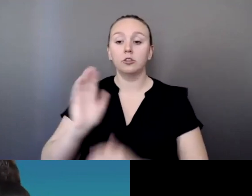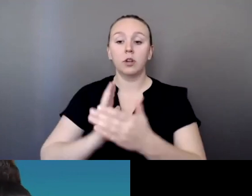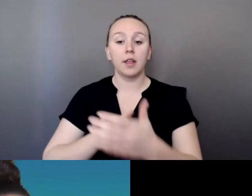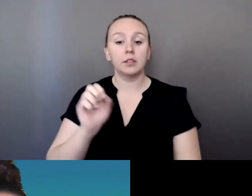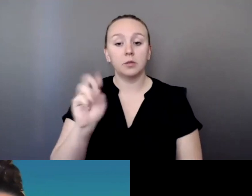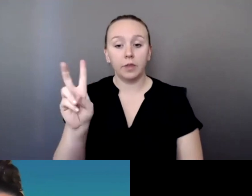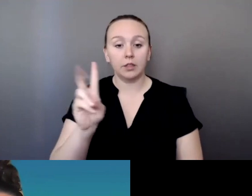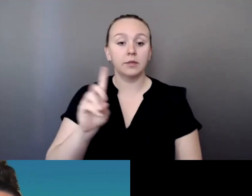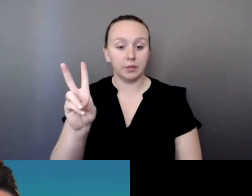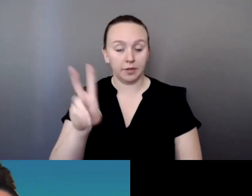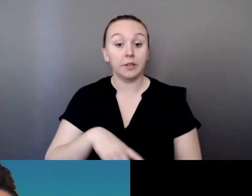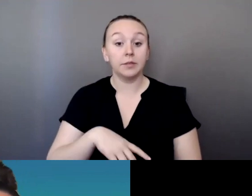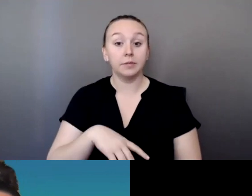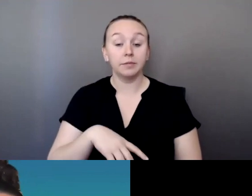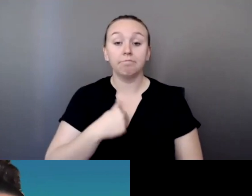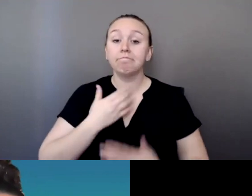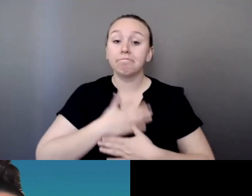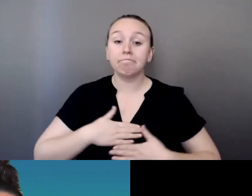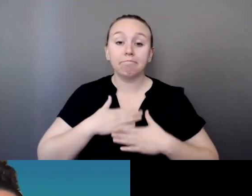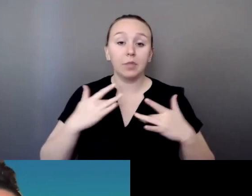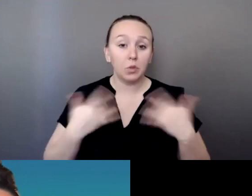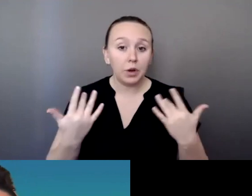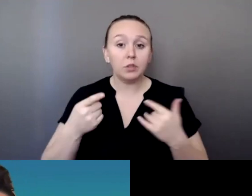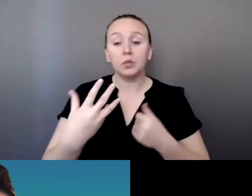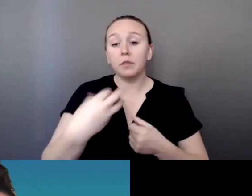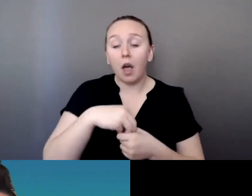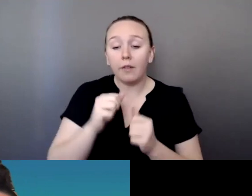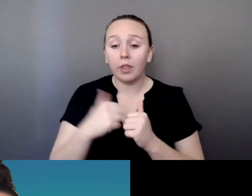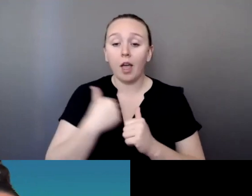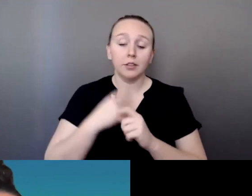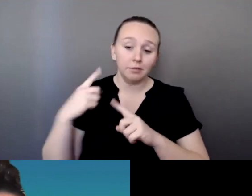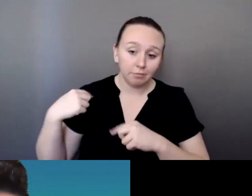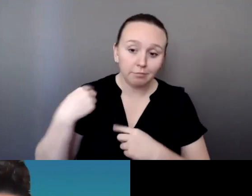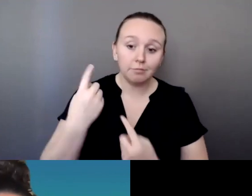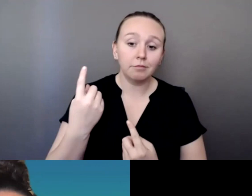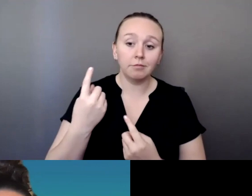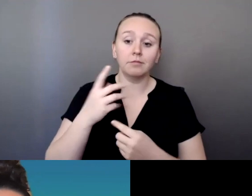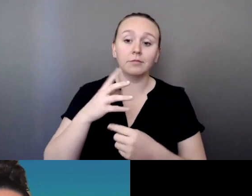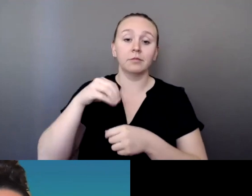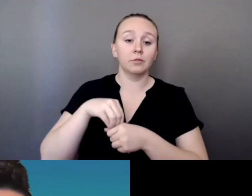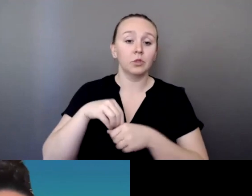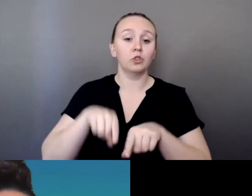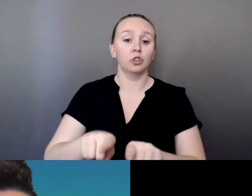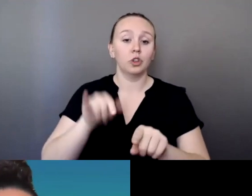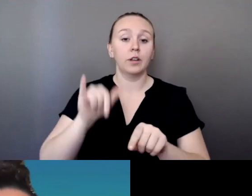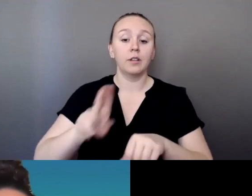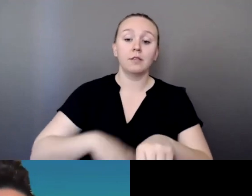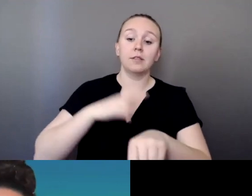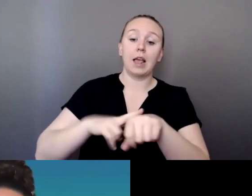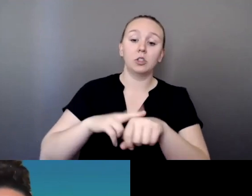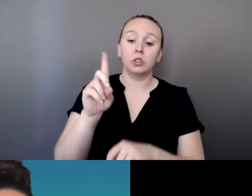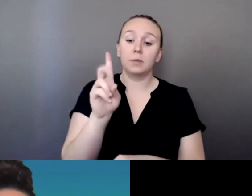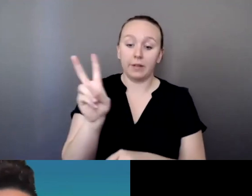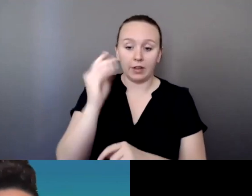I am so pleased that you made this journey with us over the course of National Domestic Violence Awareness Month. I'm so